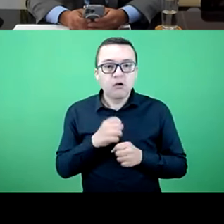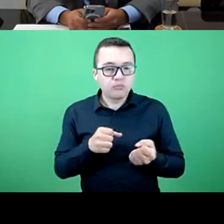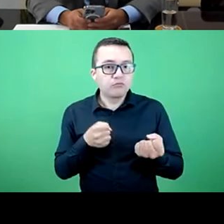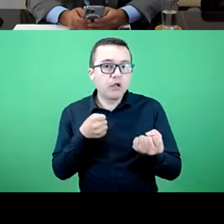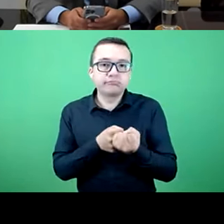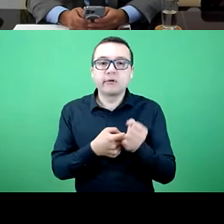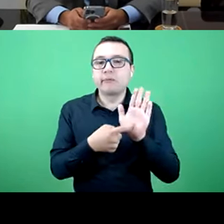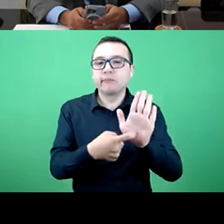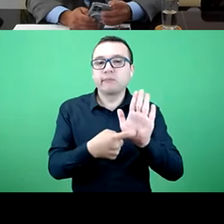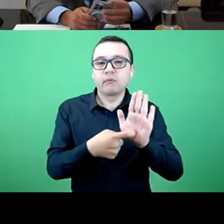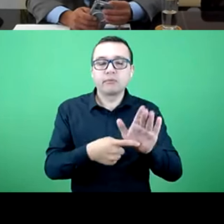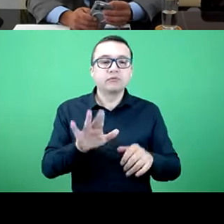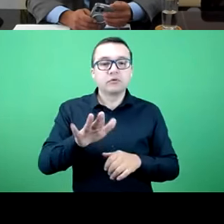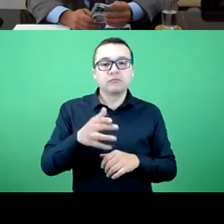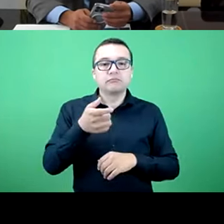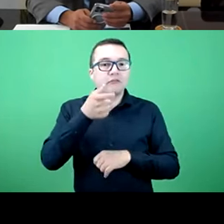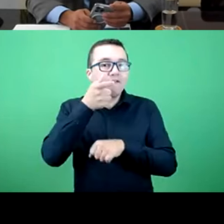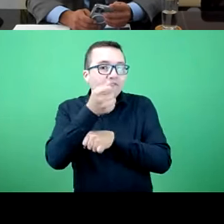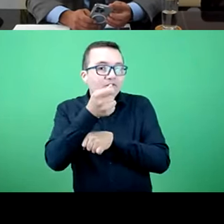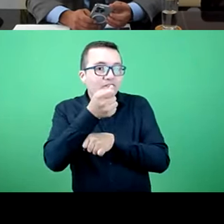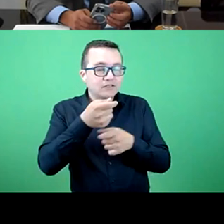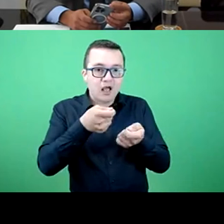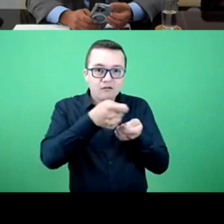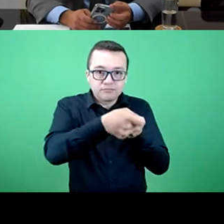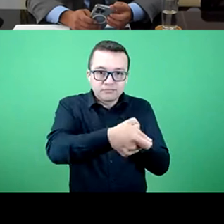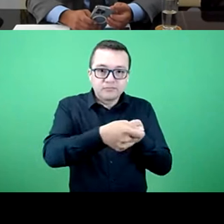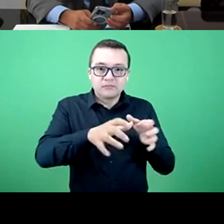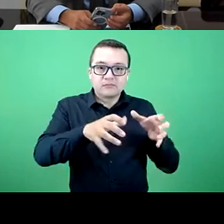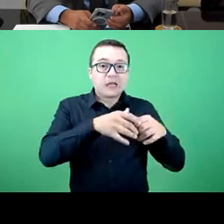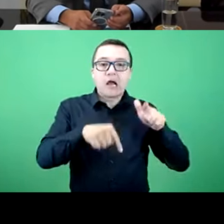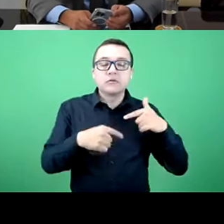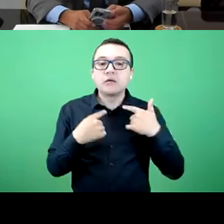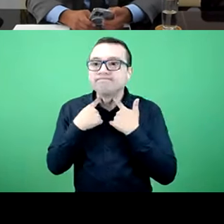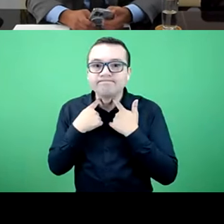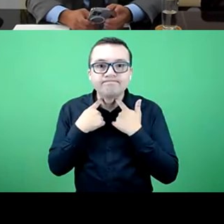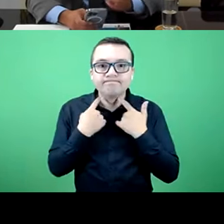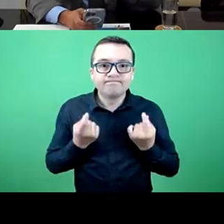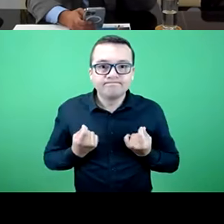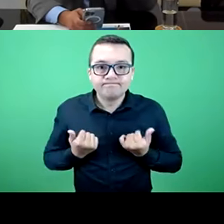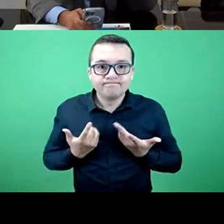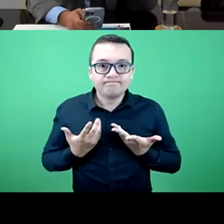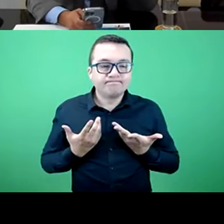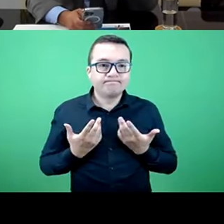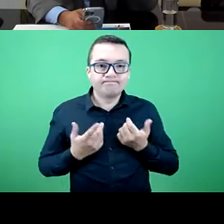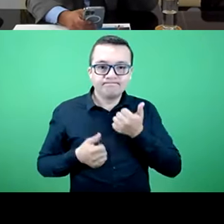financial problems, for example, it can reach